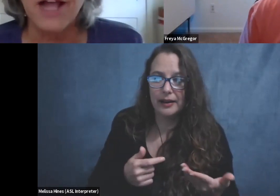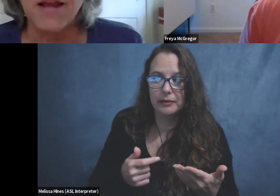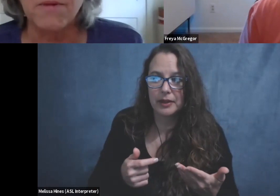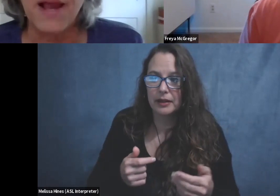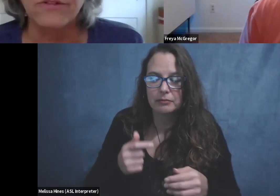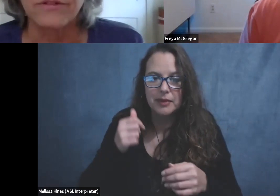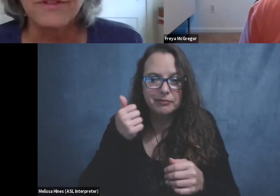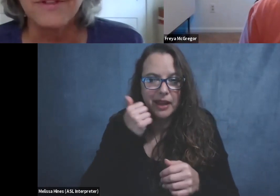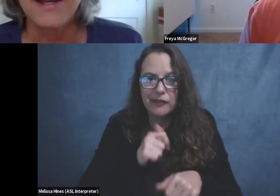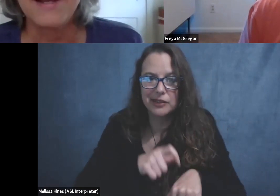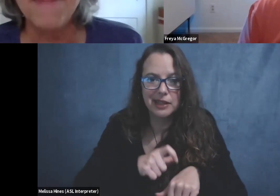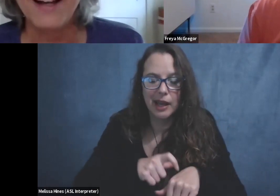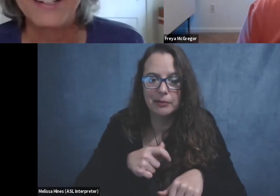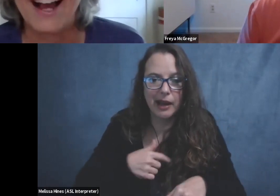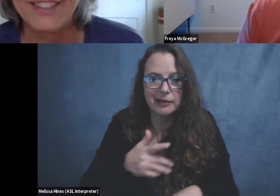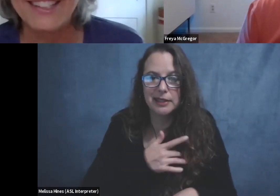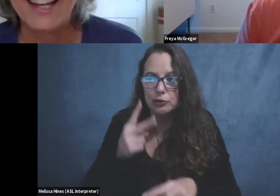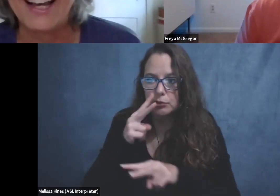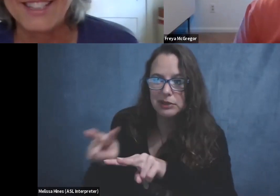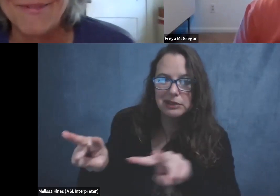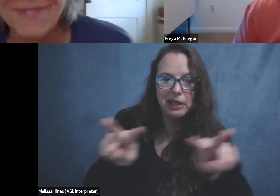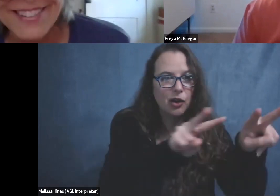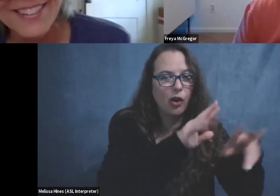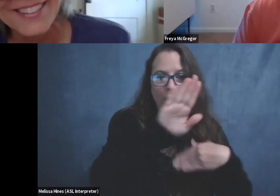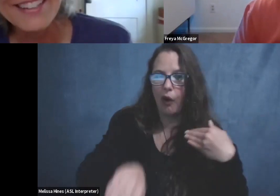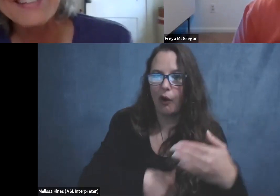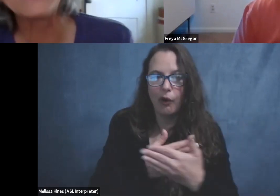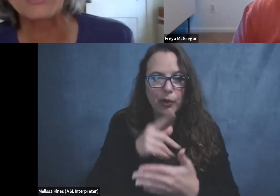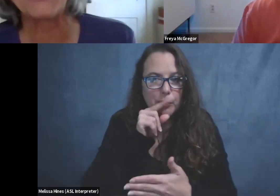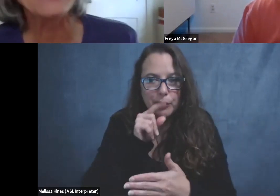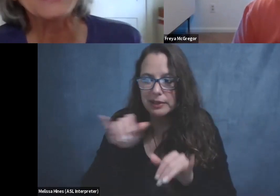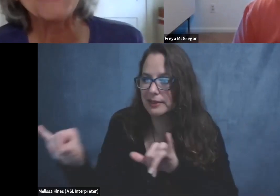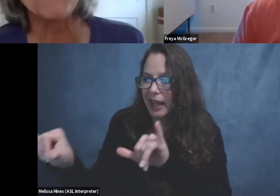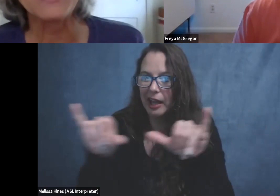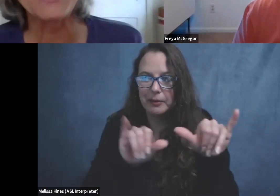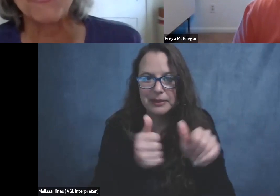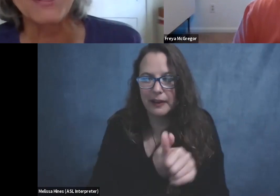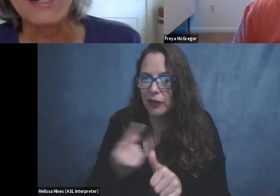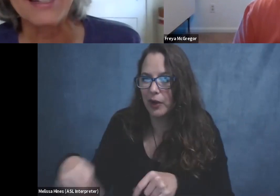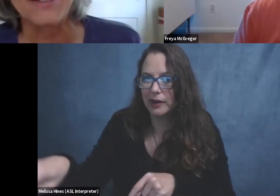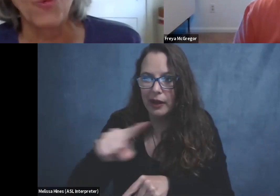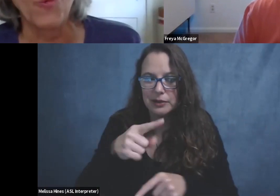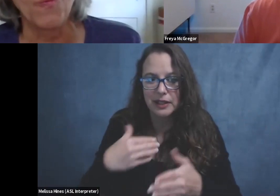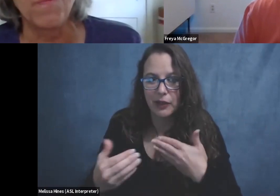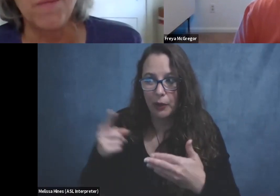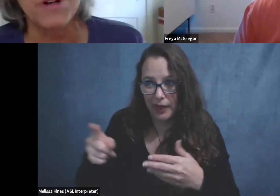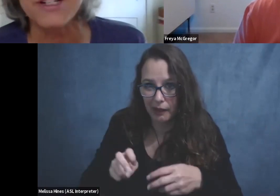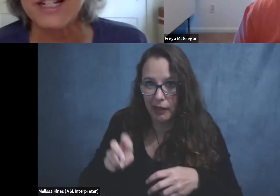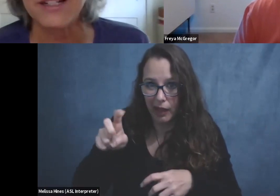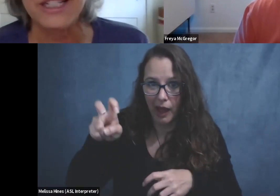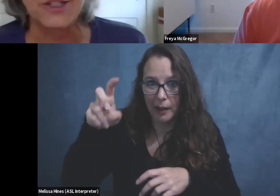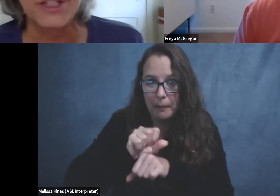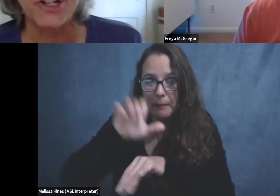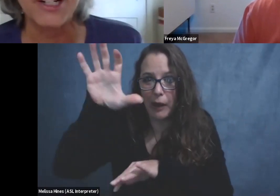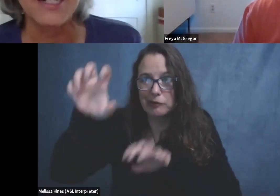they had to climb a mountain and back down to get them. So please don't think that a